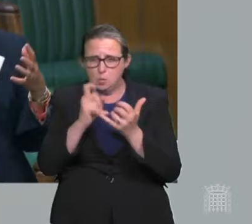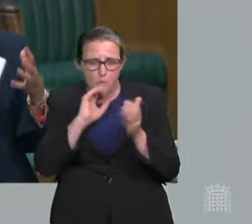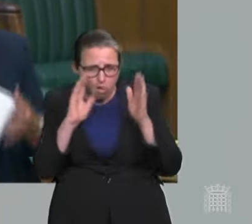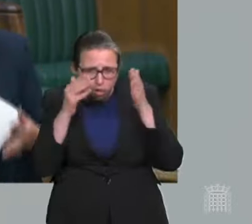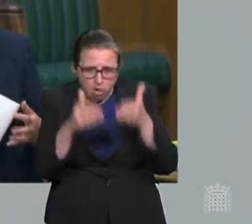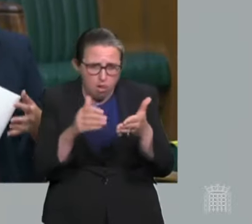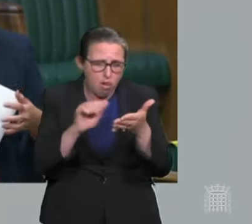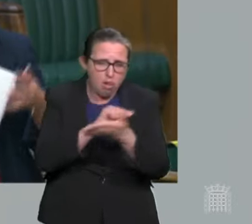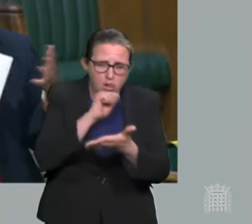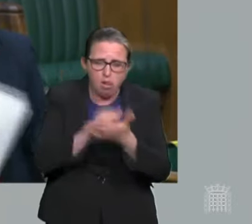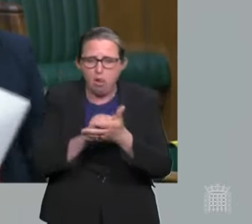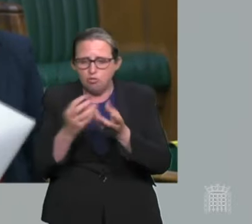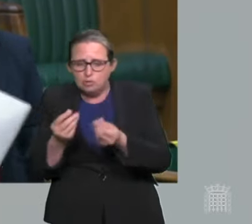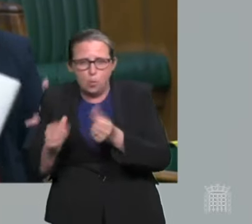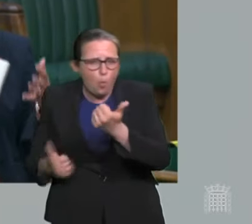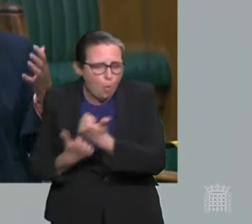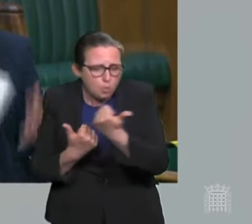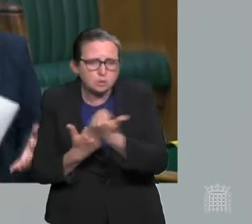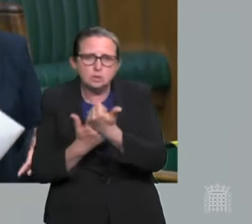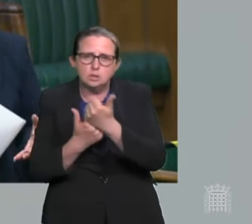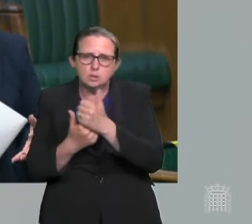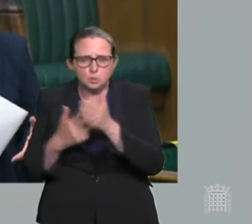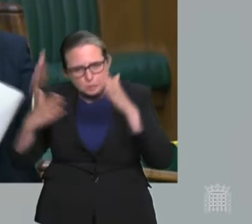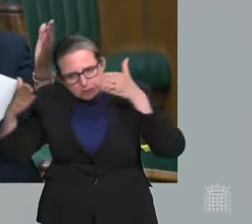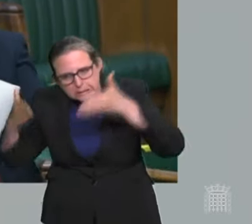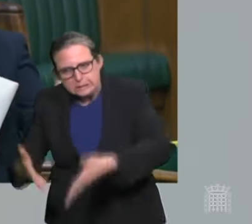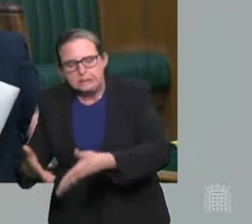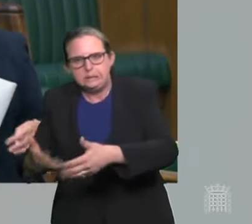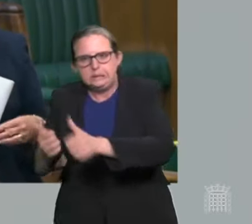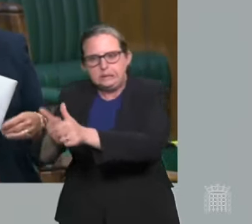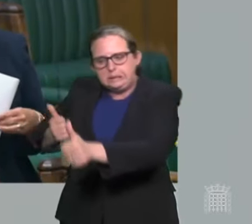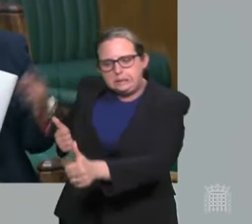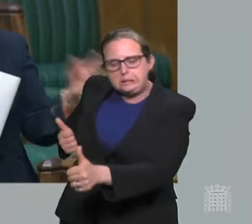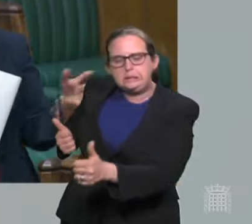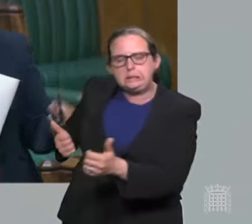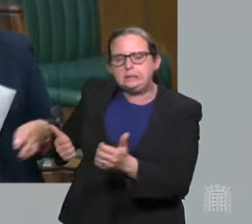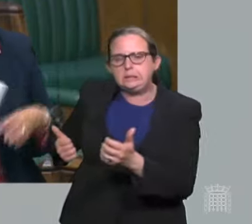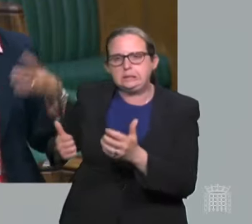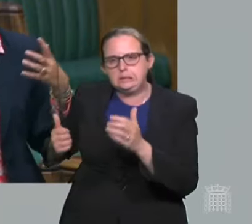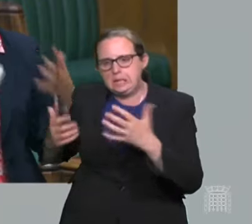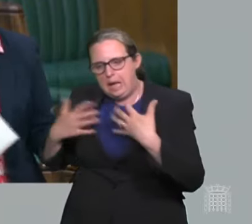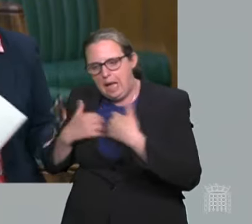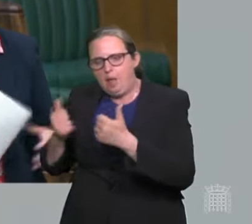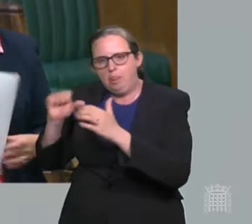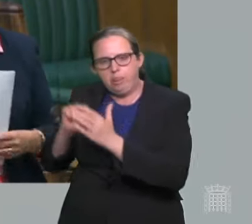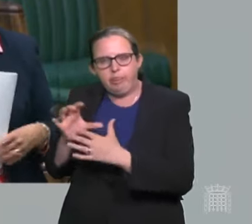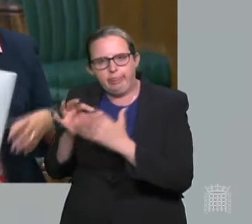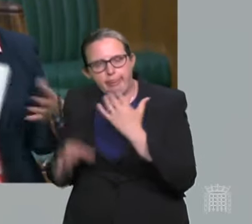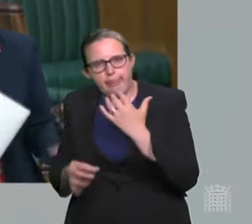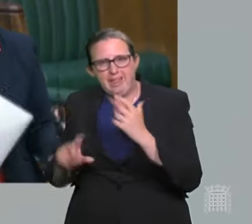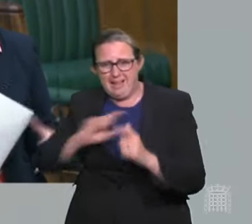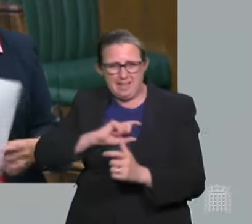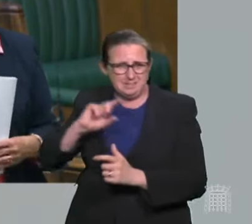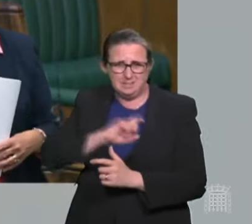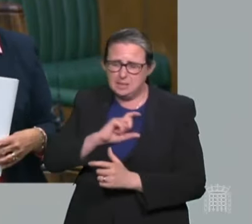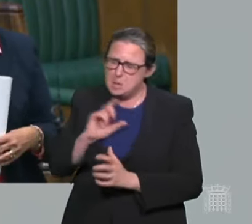to continue on that backlog, to bear down on the backlog, as my Honourable Friend said, when cases like cancer, which